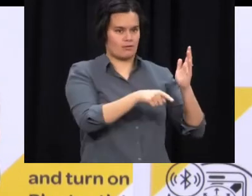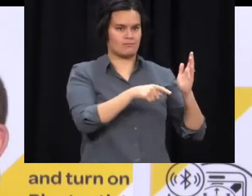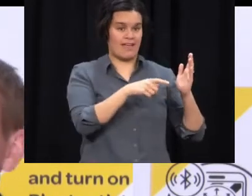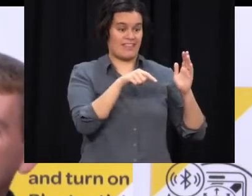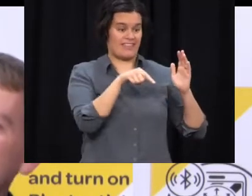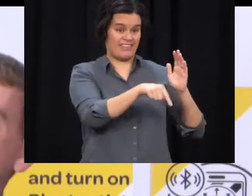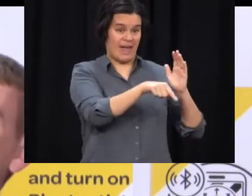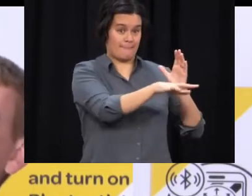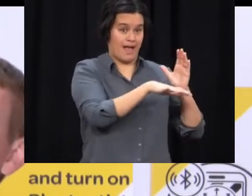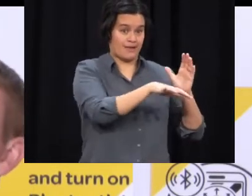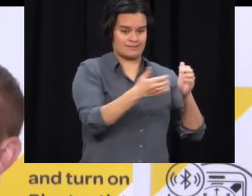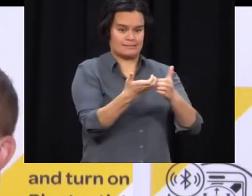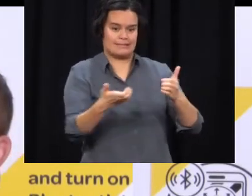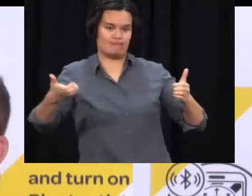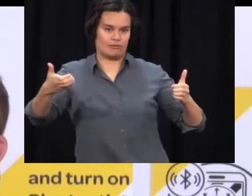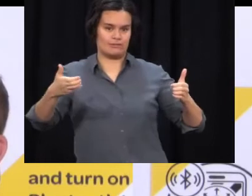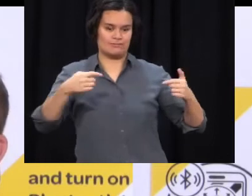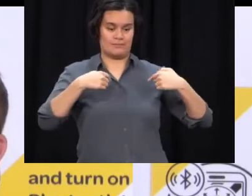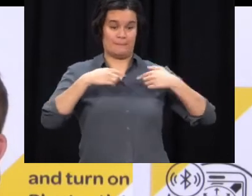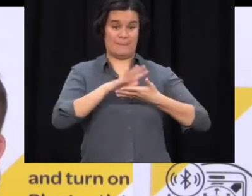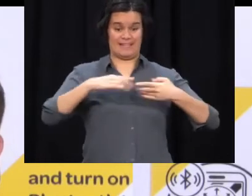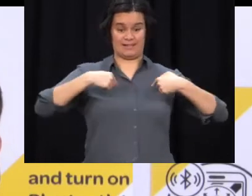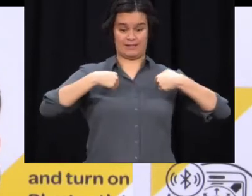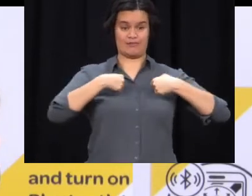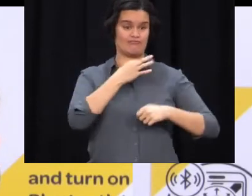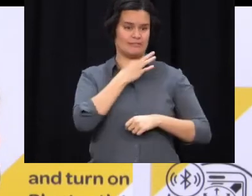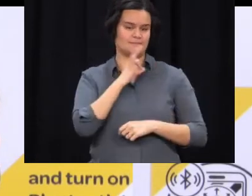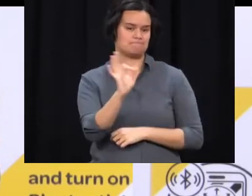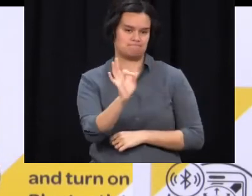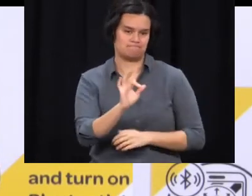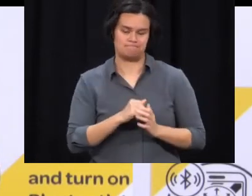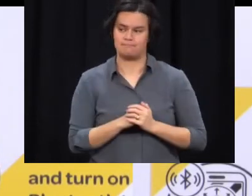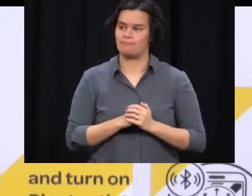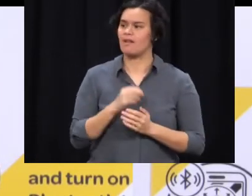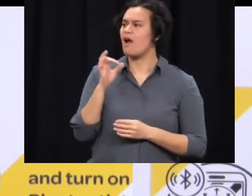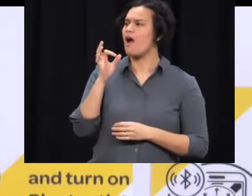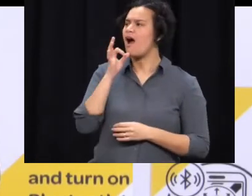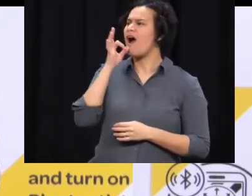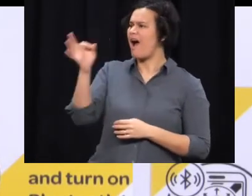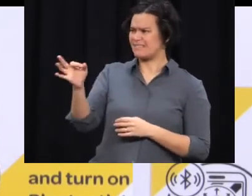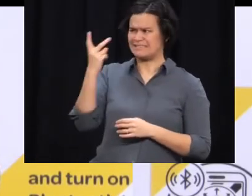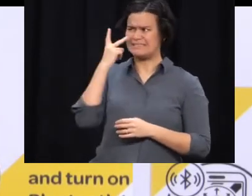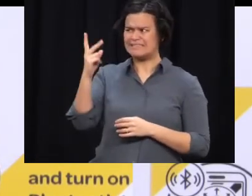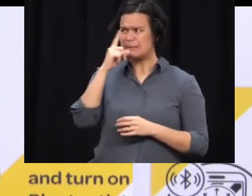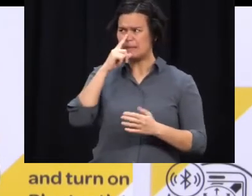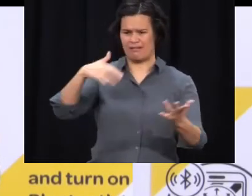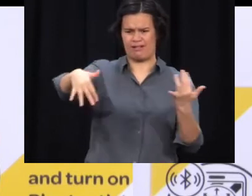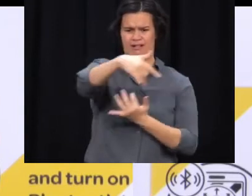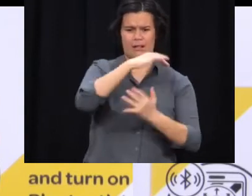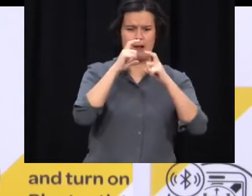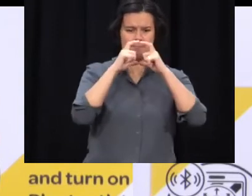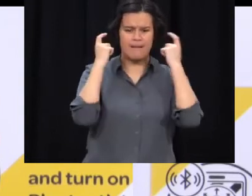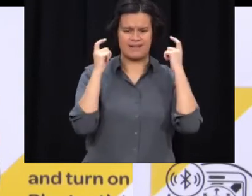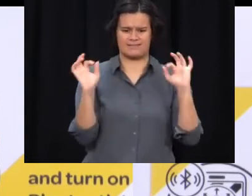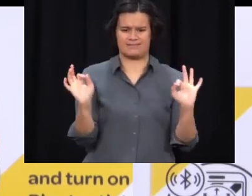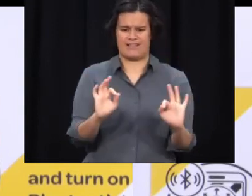point. Can please go to Jo's question. There are lots of people out and about that aren't wearing masks. Why not just make mask use